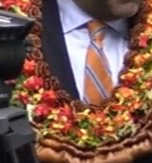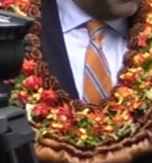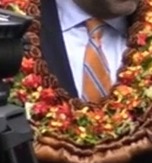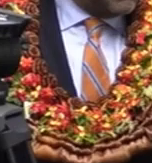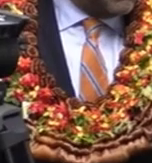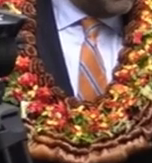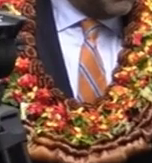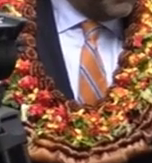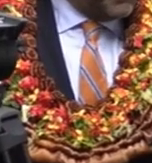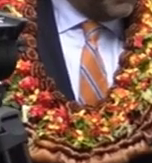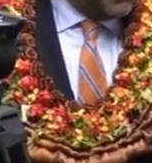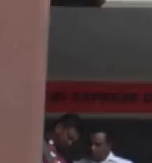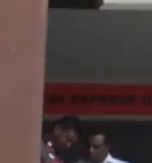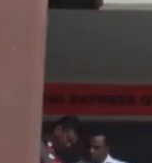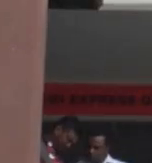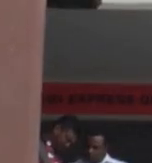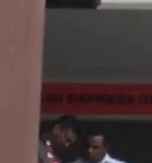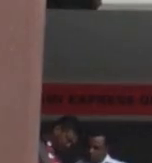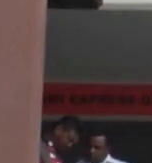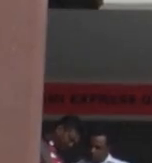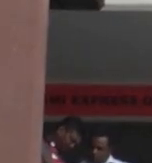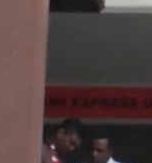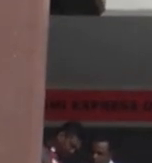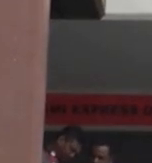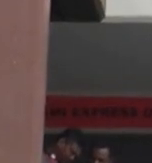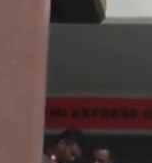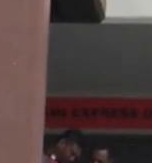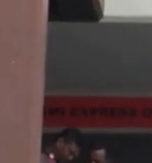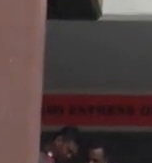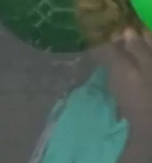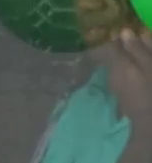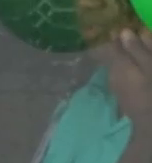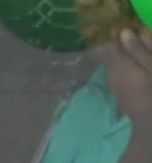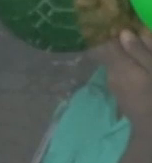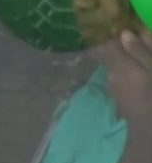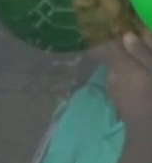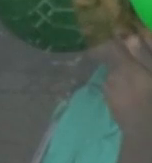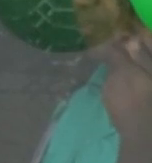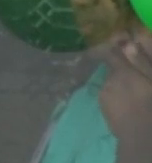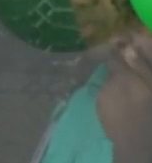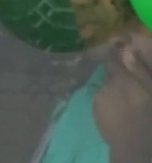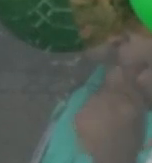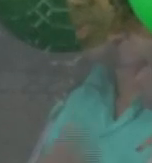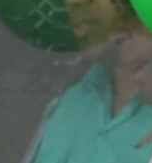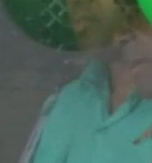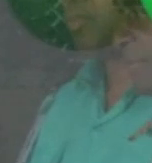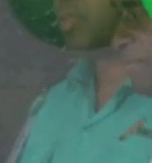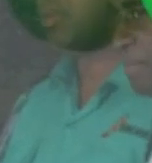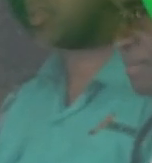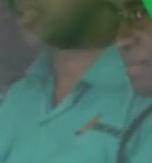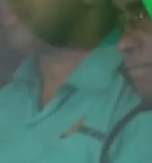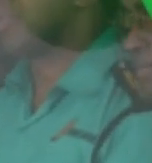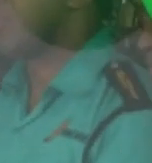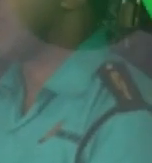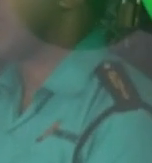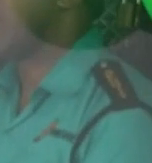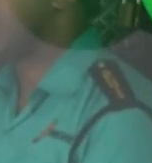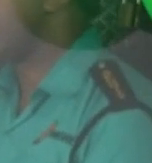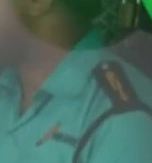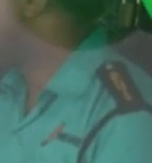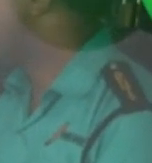a prime location for the businesses and the communities. Internal transport and logistics,